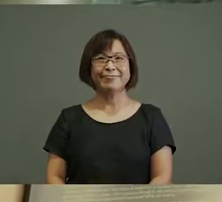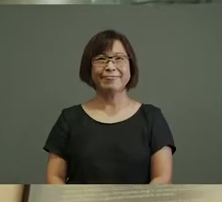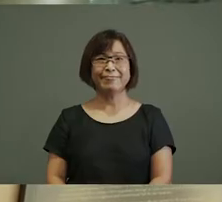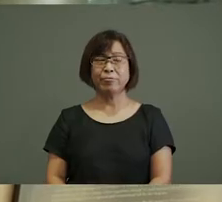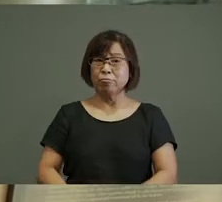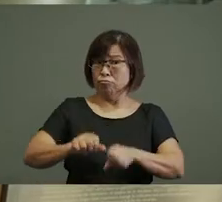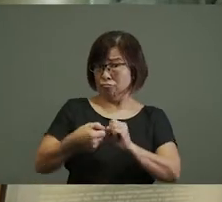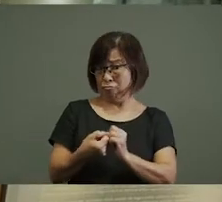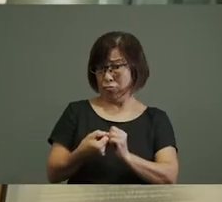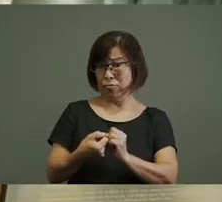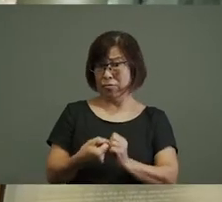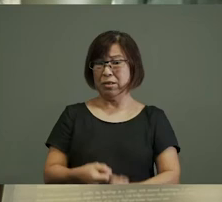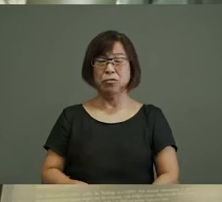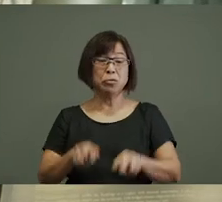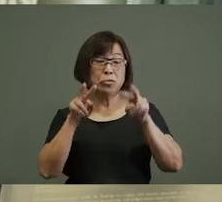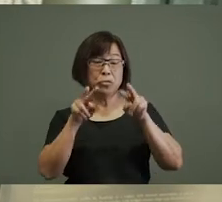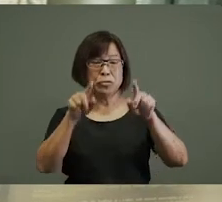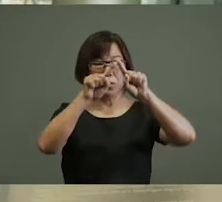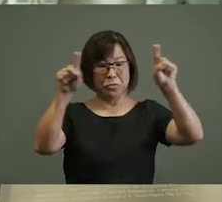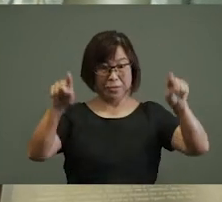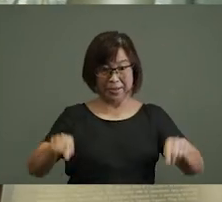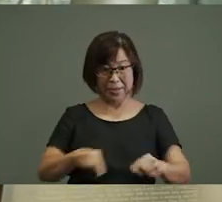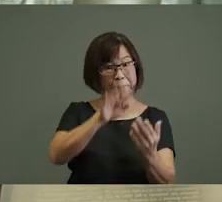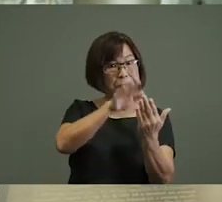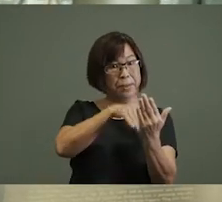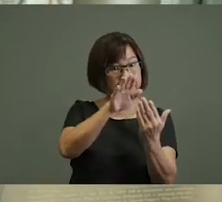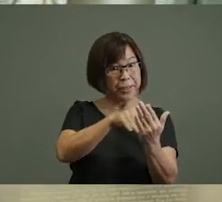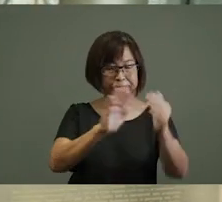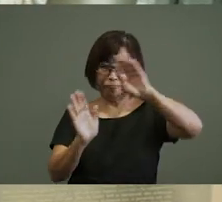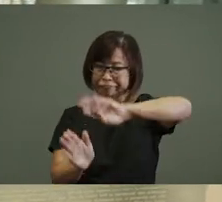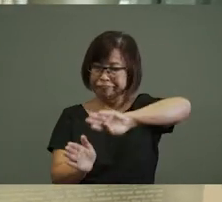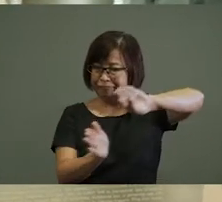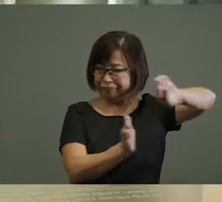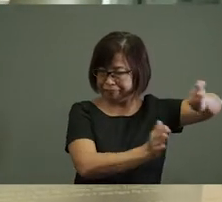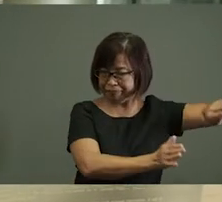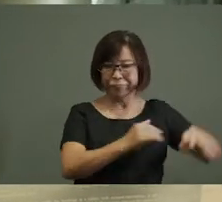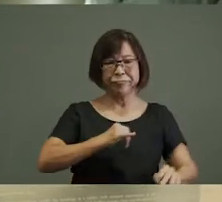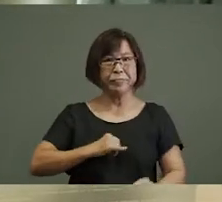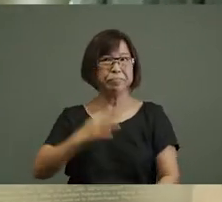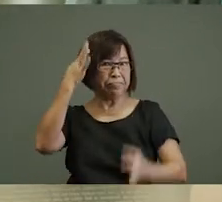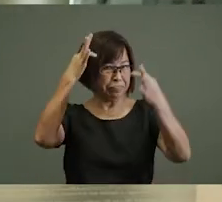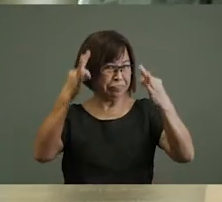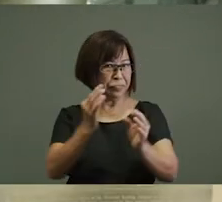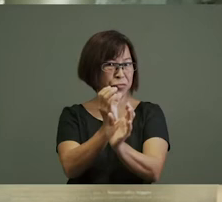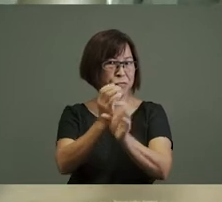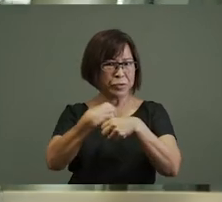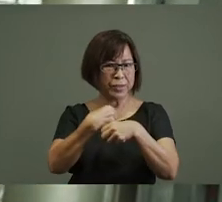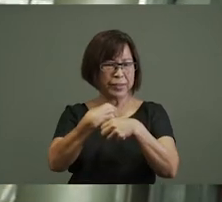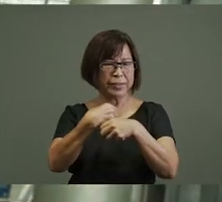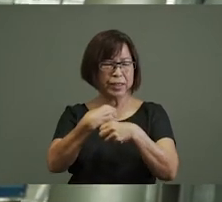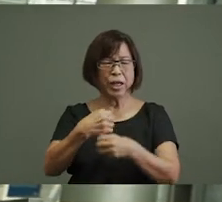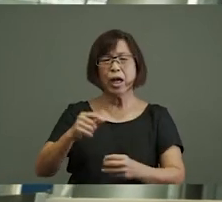So instead of a rectangular shape of a painting that we are used to, I decided to create this more